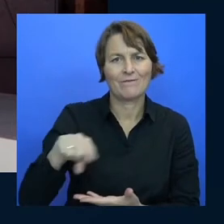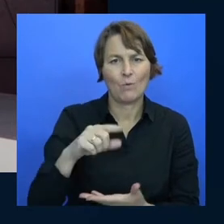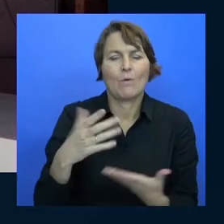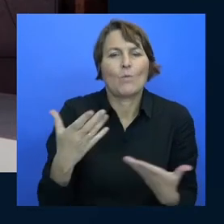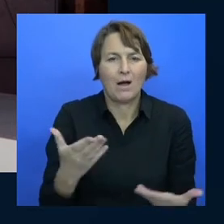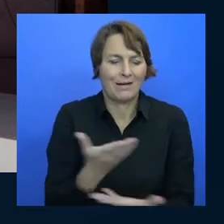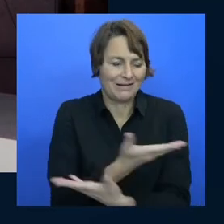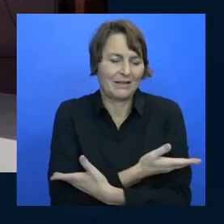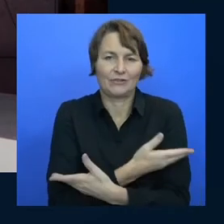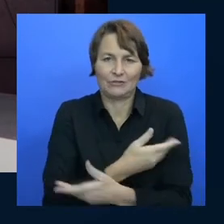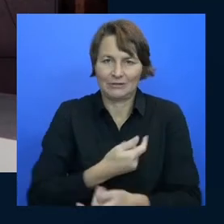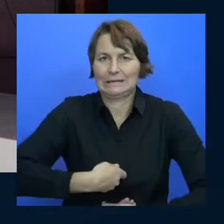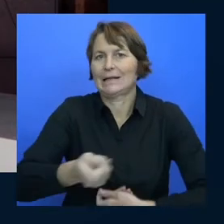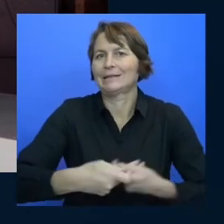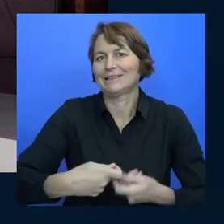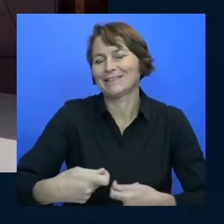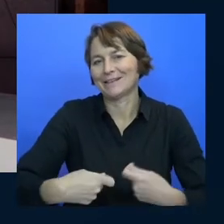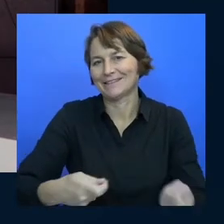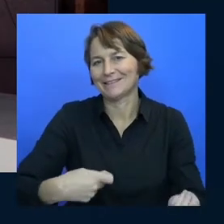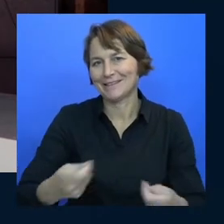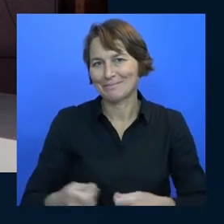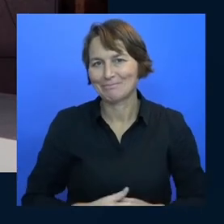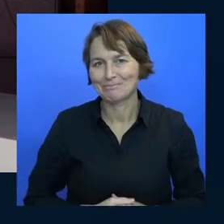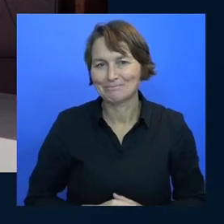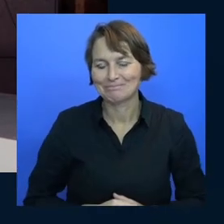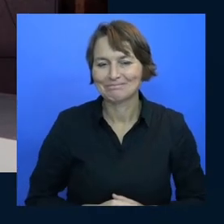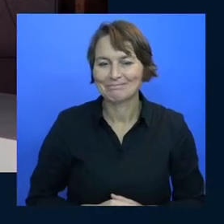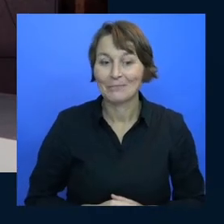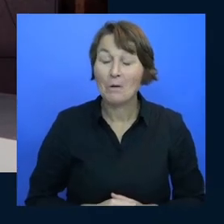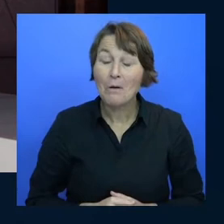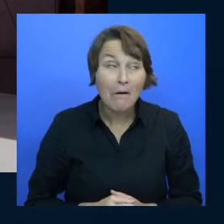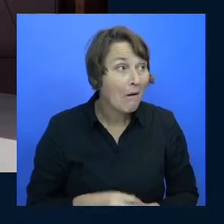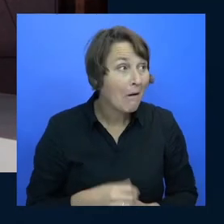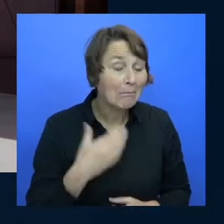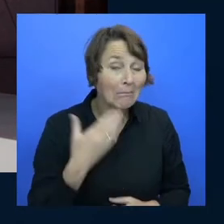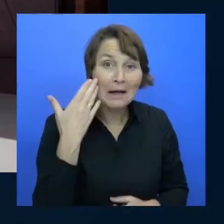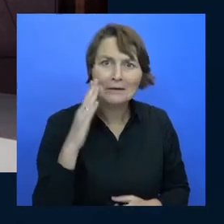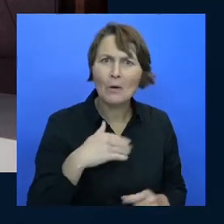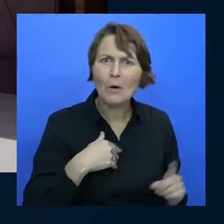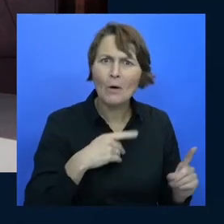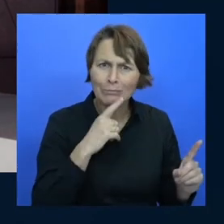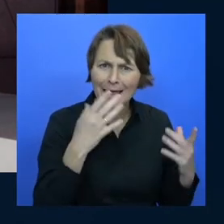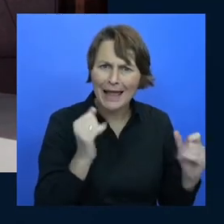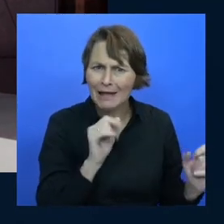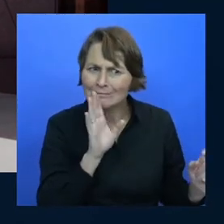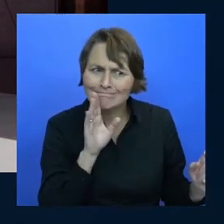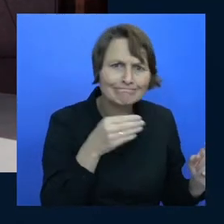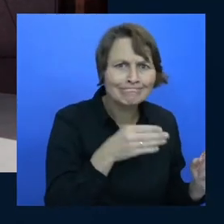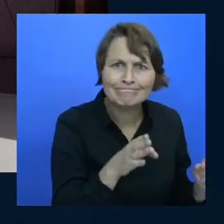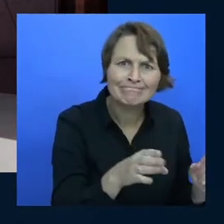so that's a first I've learned about evil Twitter t-shirt boss today